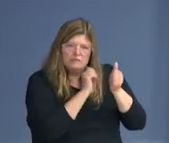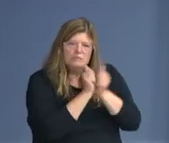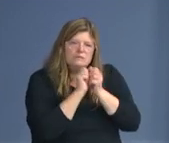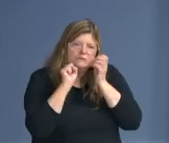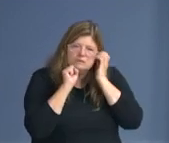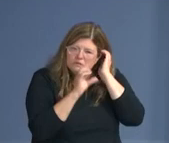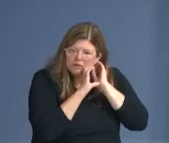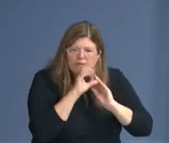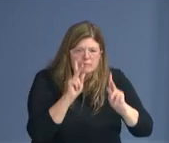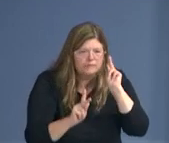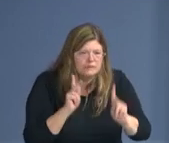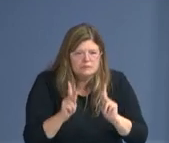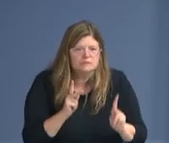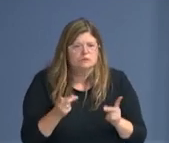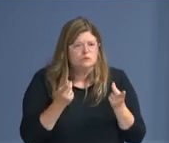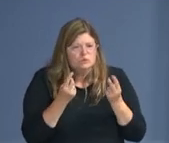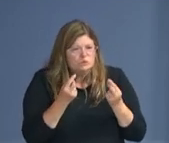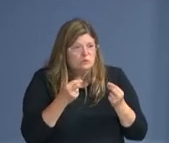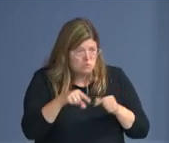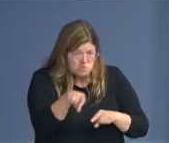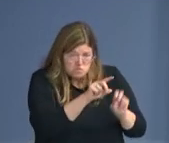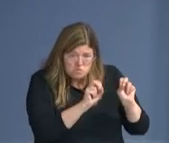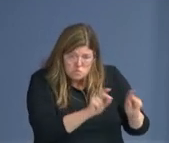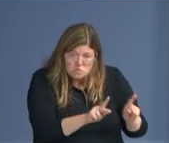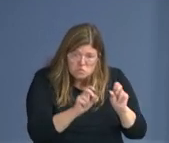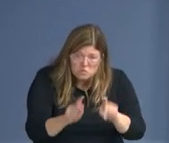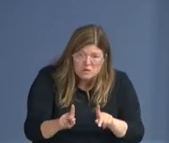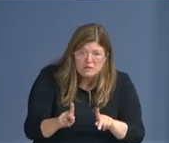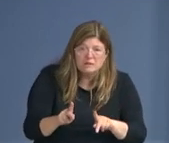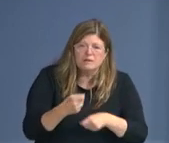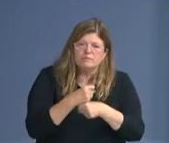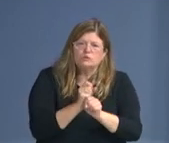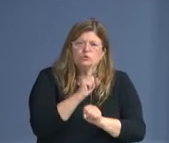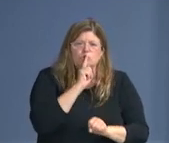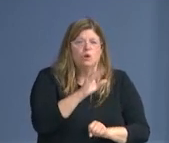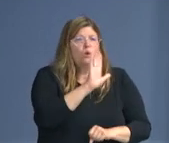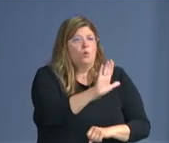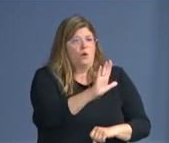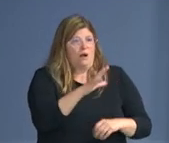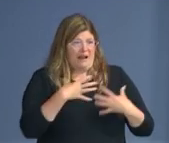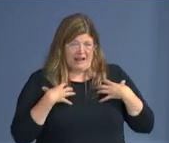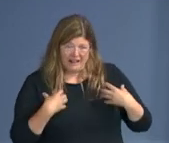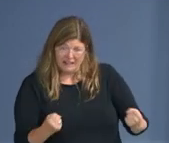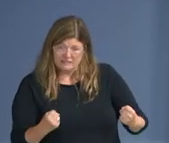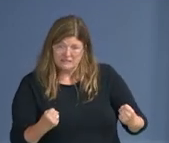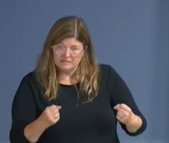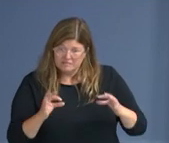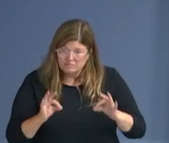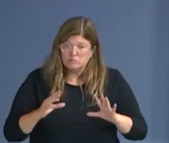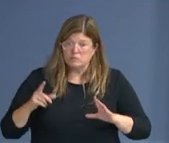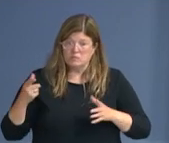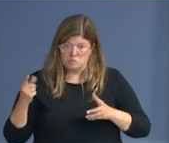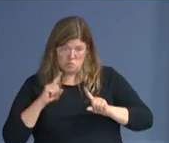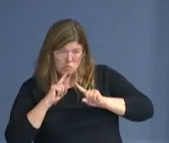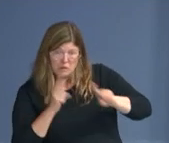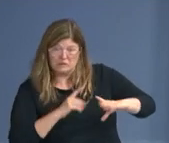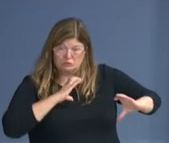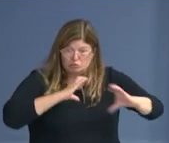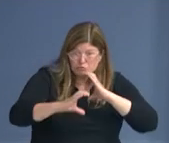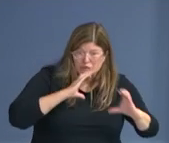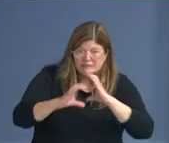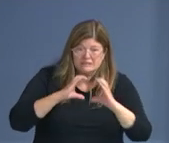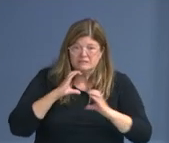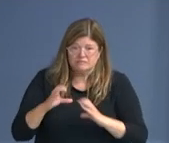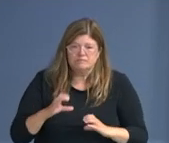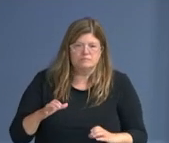We are working with our healthcare community in terms of corresponding and communicating with them in terms of what our healthcare